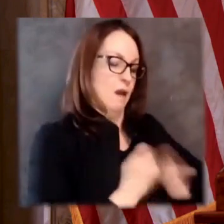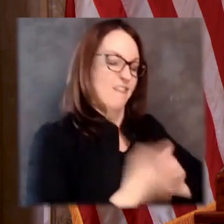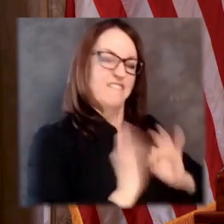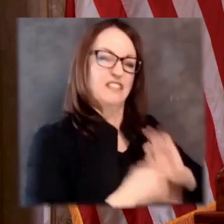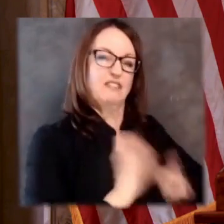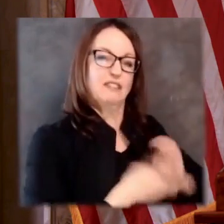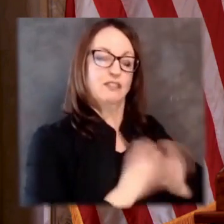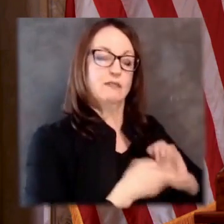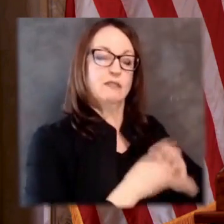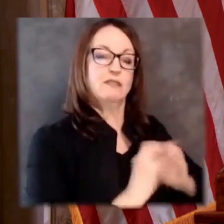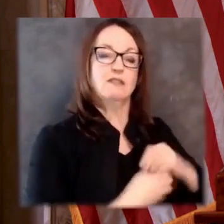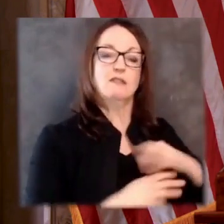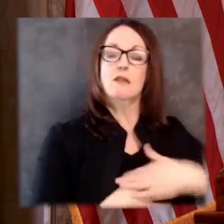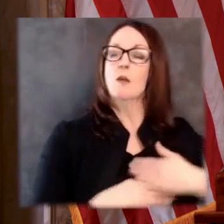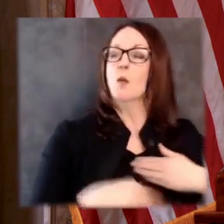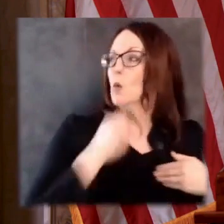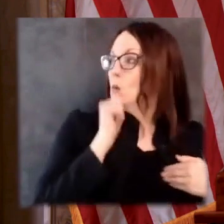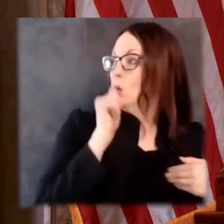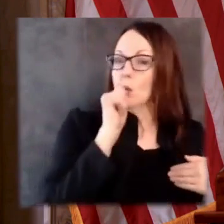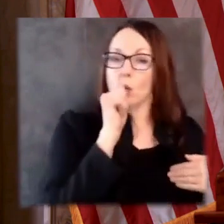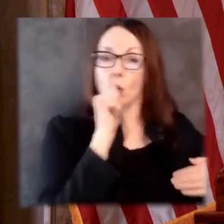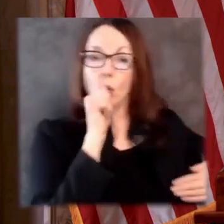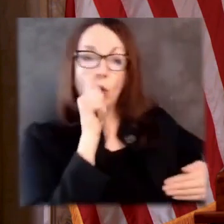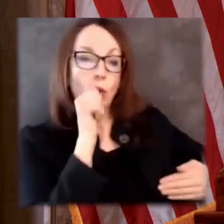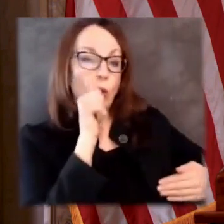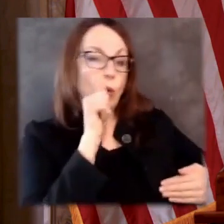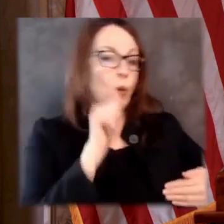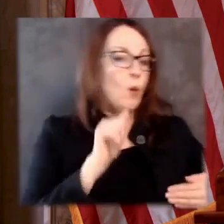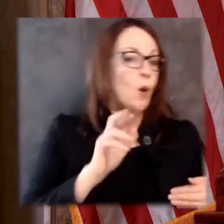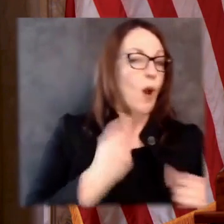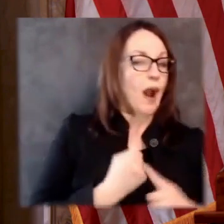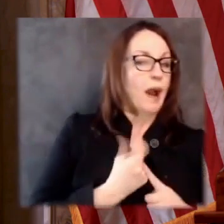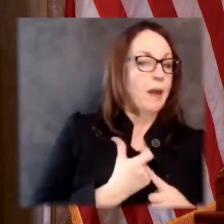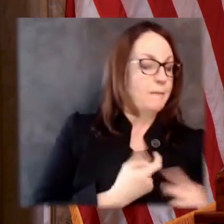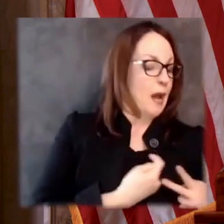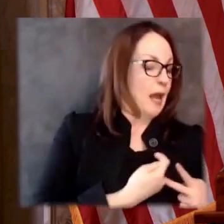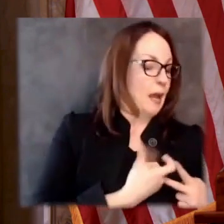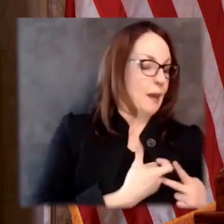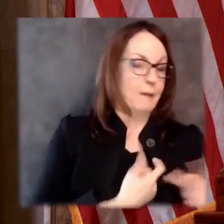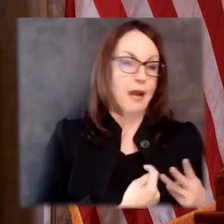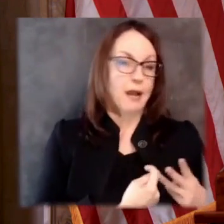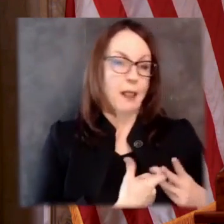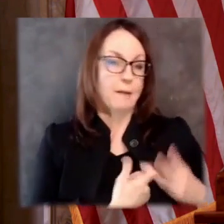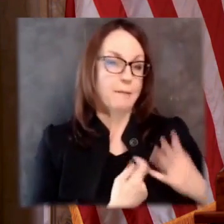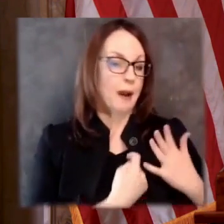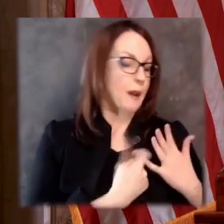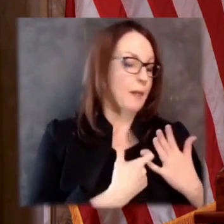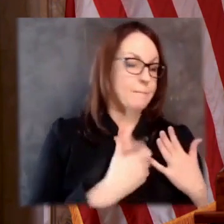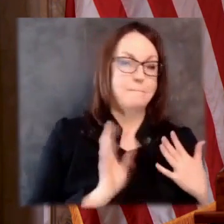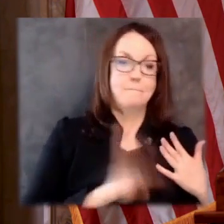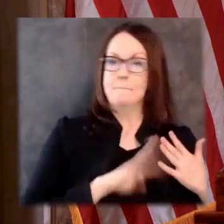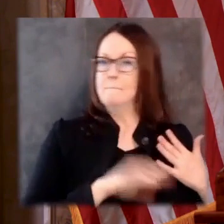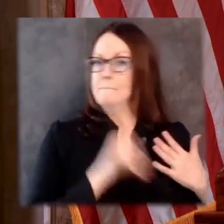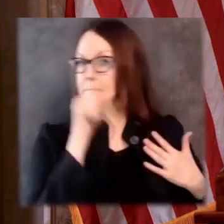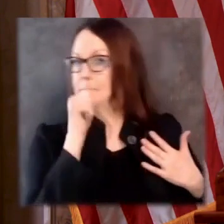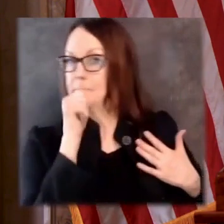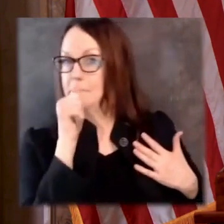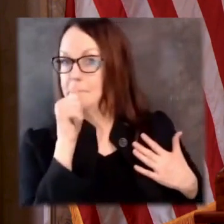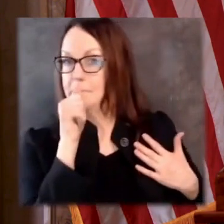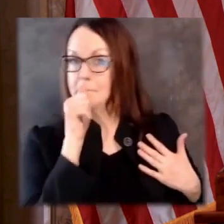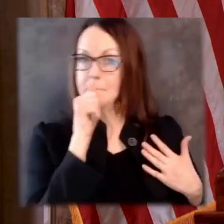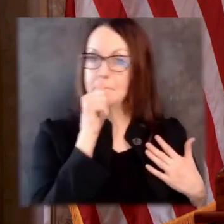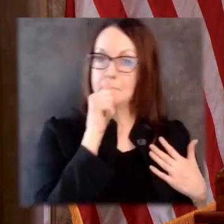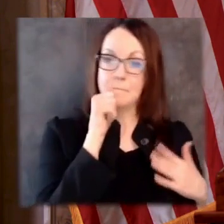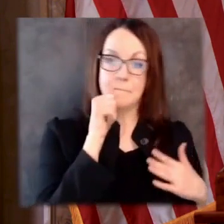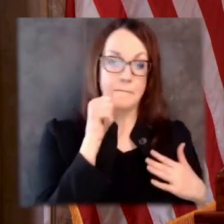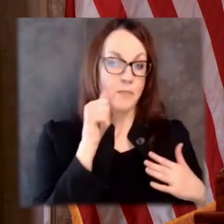our maps in secret and behind closed doors. And because the legislature wrote themselves out of Wisconsin public